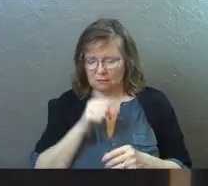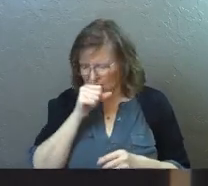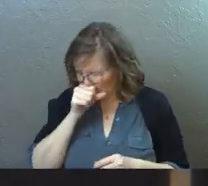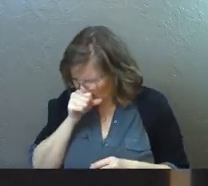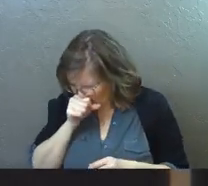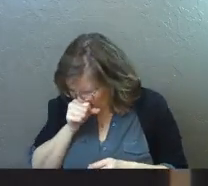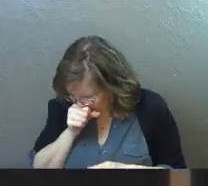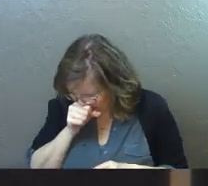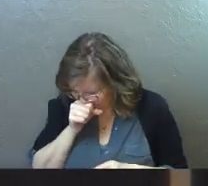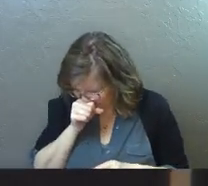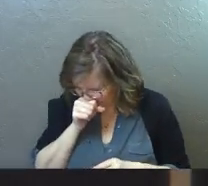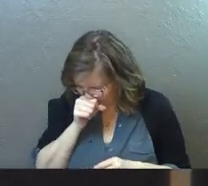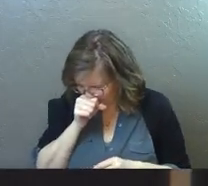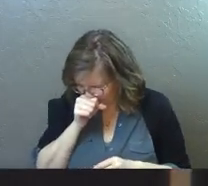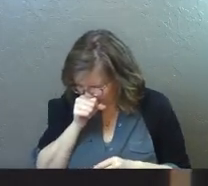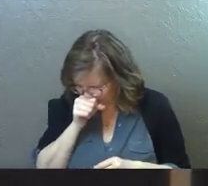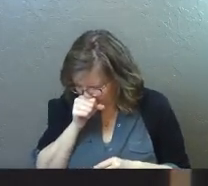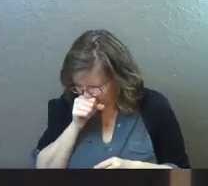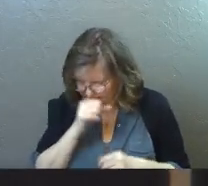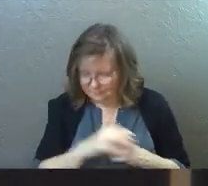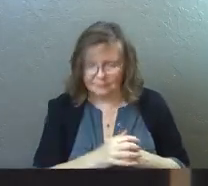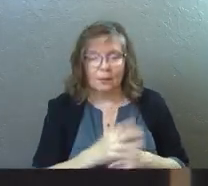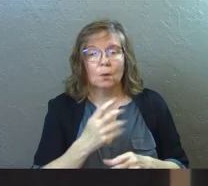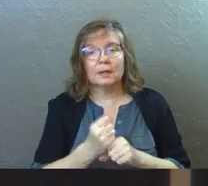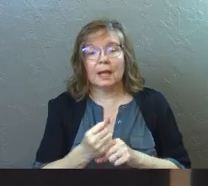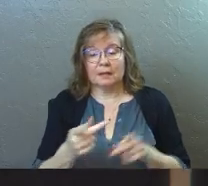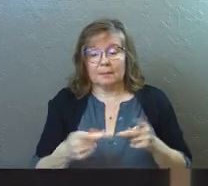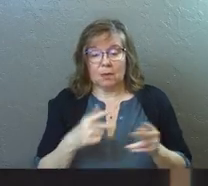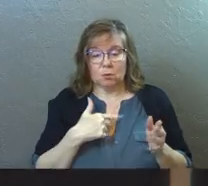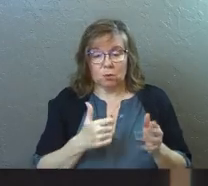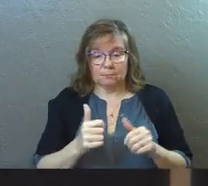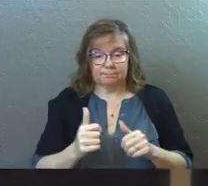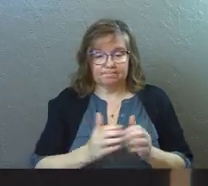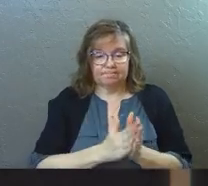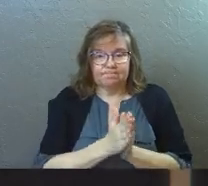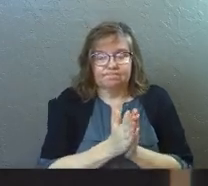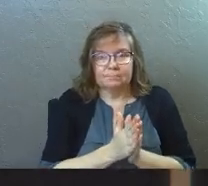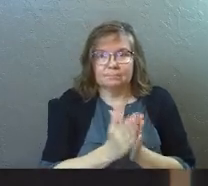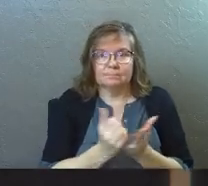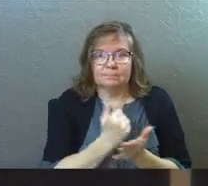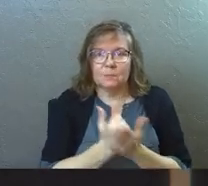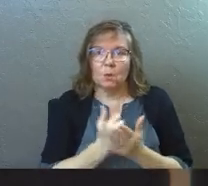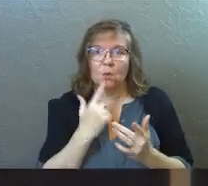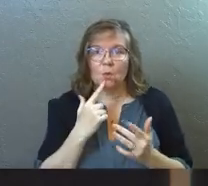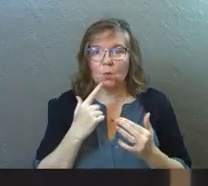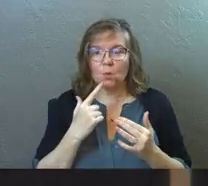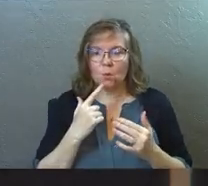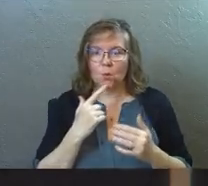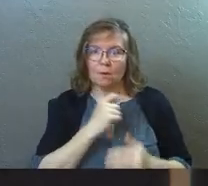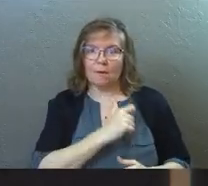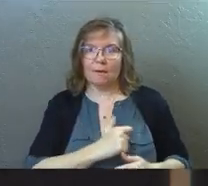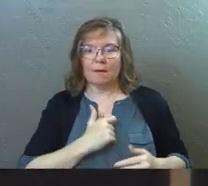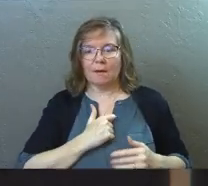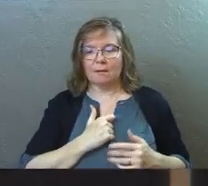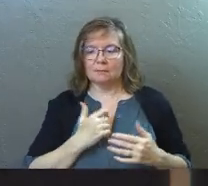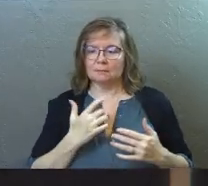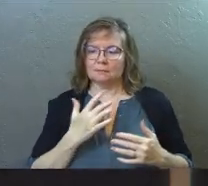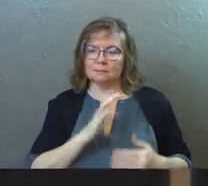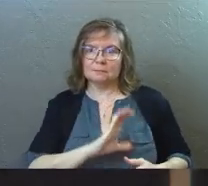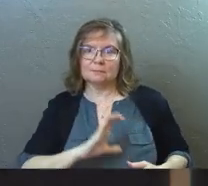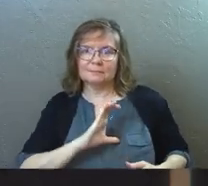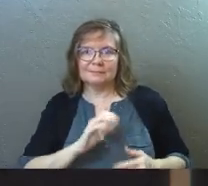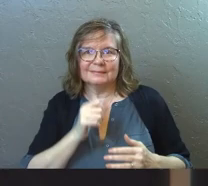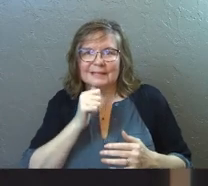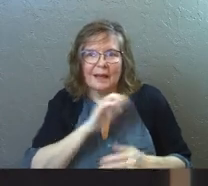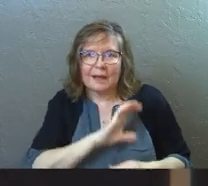spot. Or they got their spot through ambition. They got their spot through charisma, not character. Maybe there's a lot of